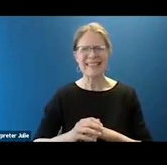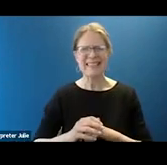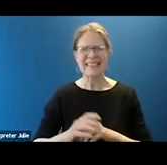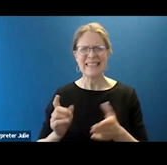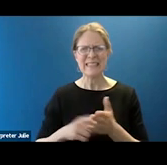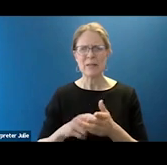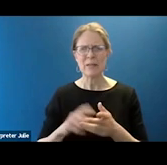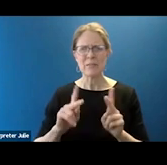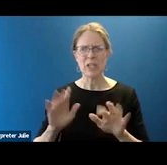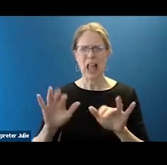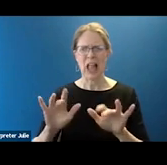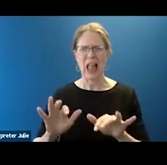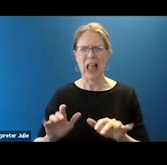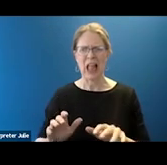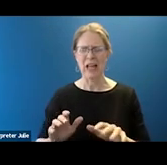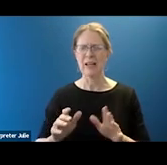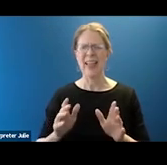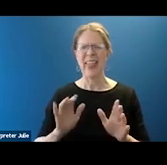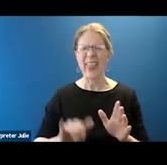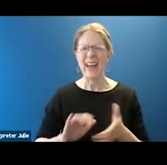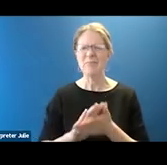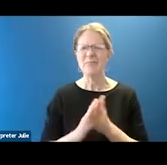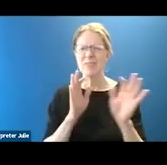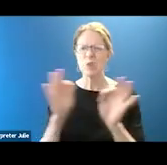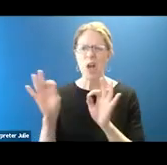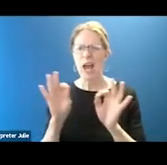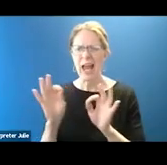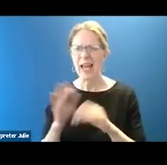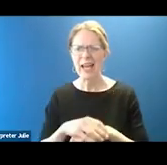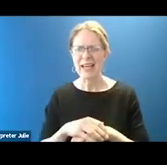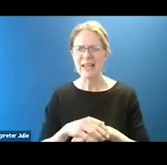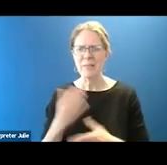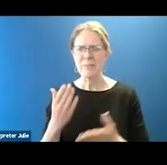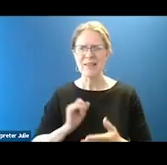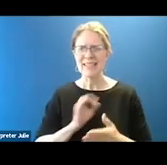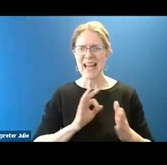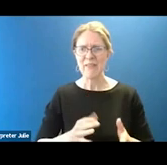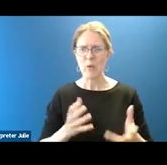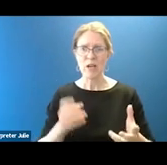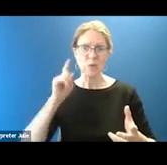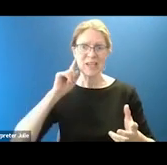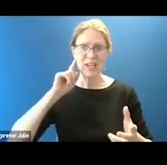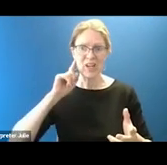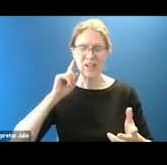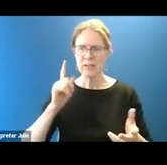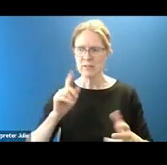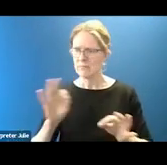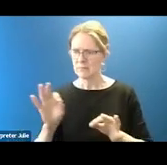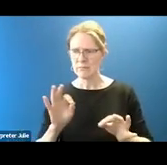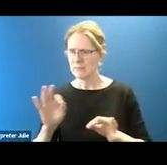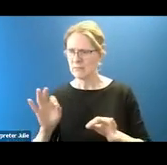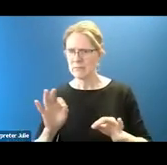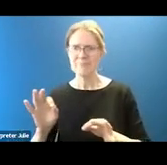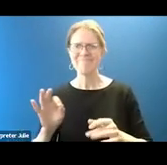and that will distract maybe from the legislative staff who is trying to listen to you or listen to the stories